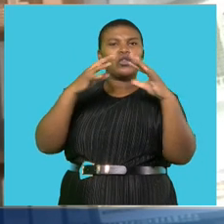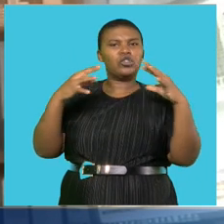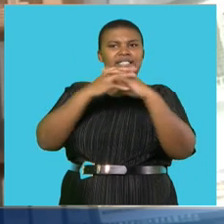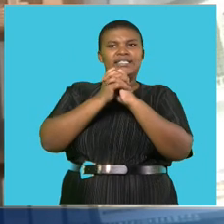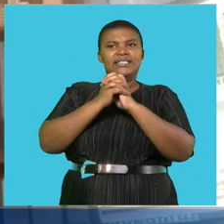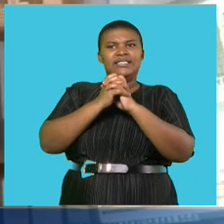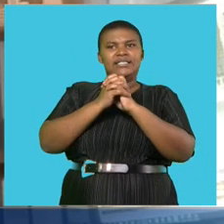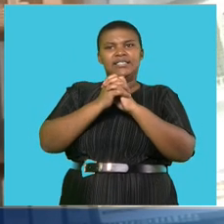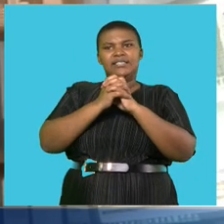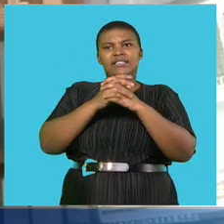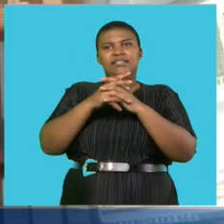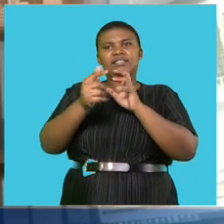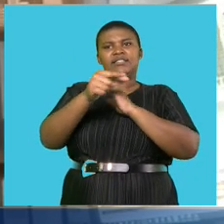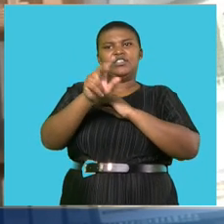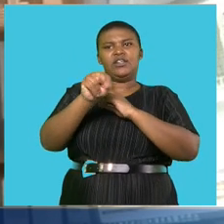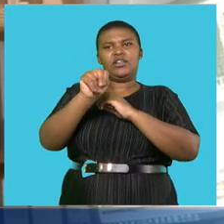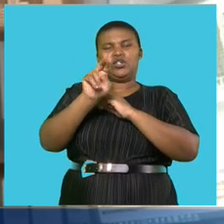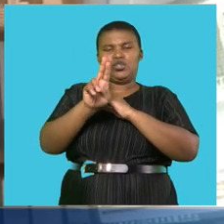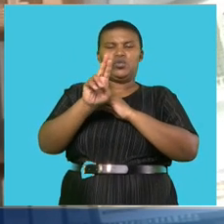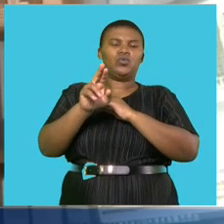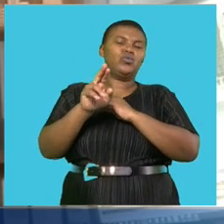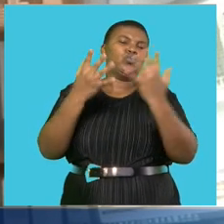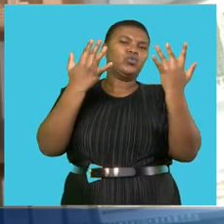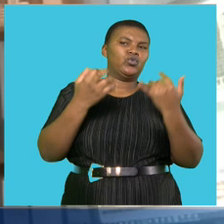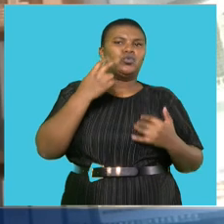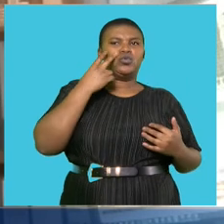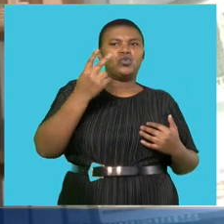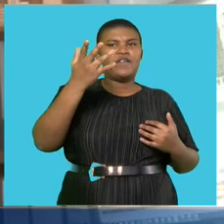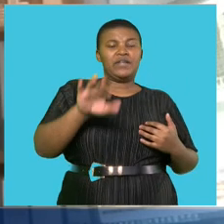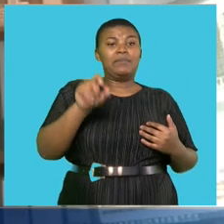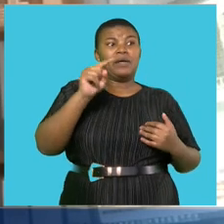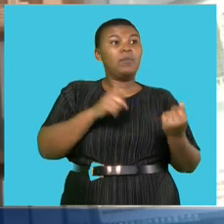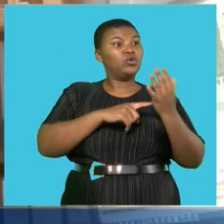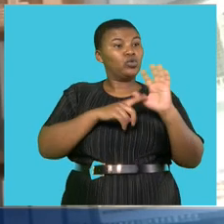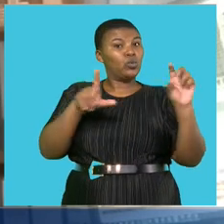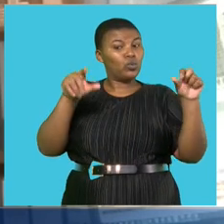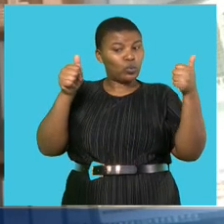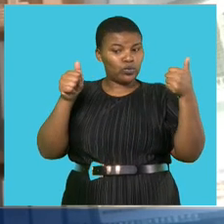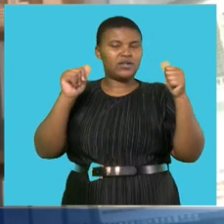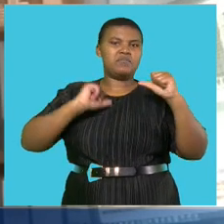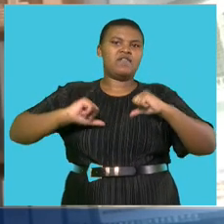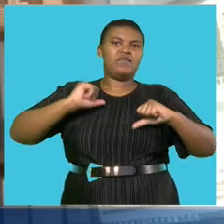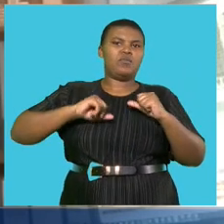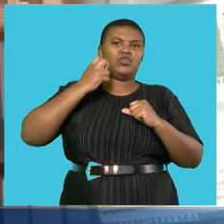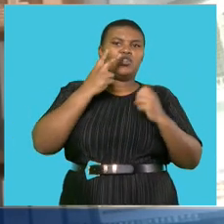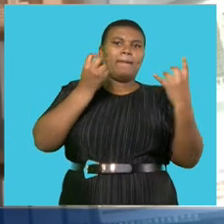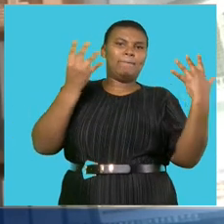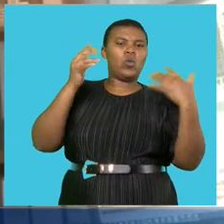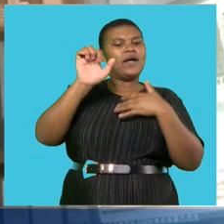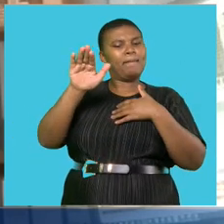primarily by financials, which showed extremely good performance. Most of the banks,